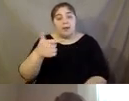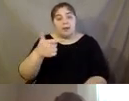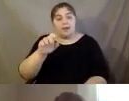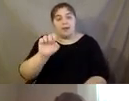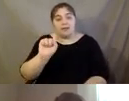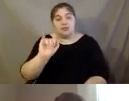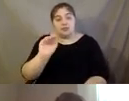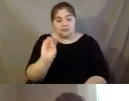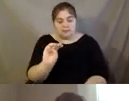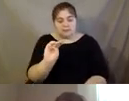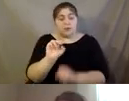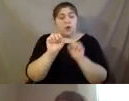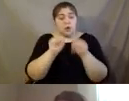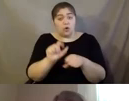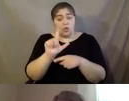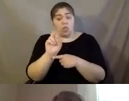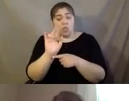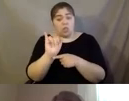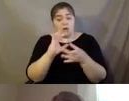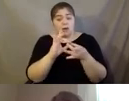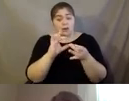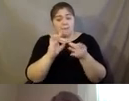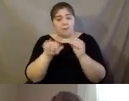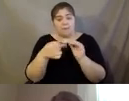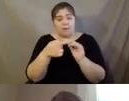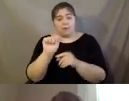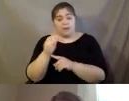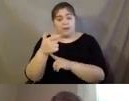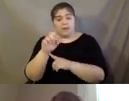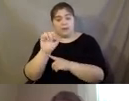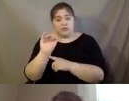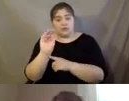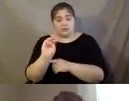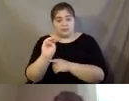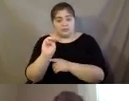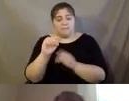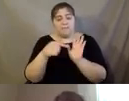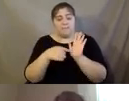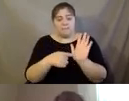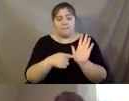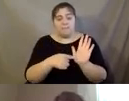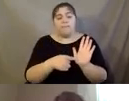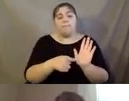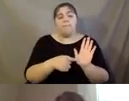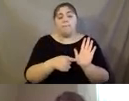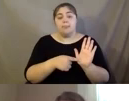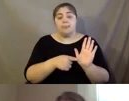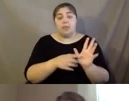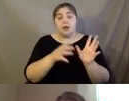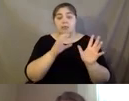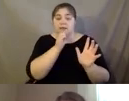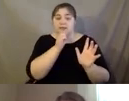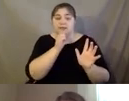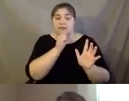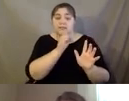others comment on the ageism reflected in it being implied now that seniors lives